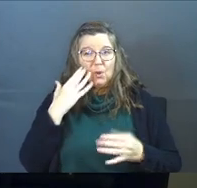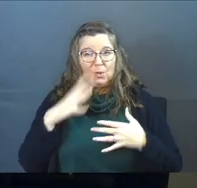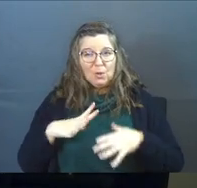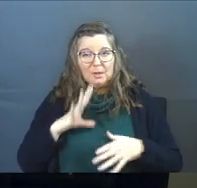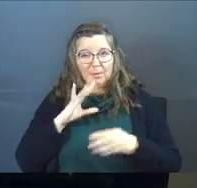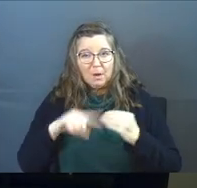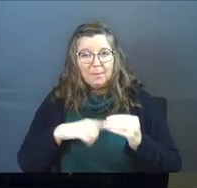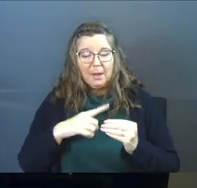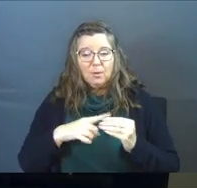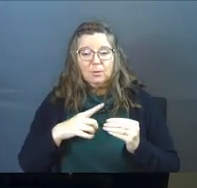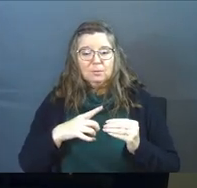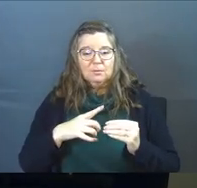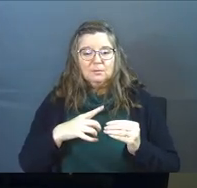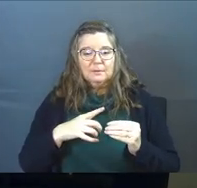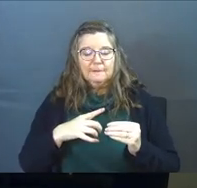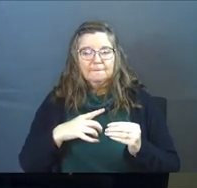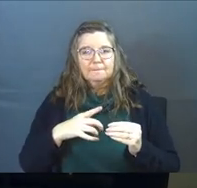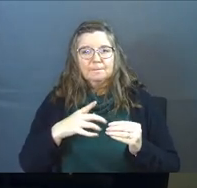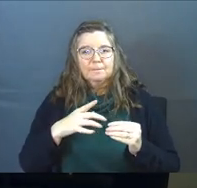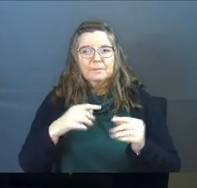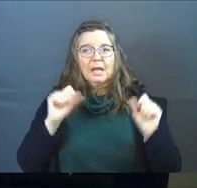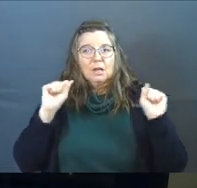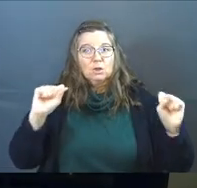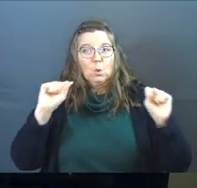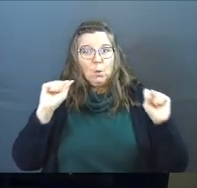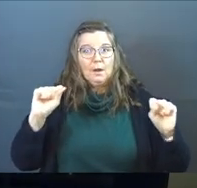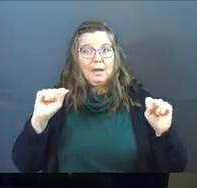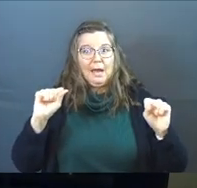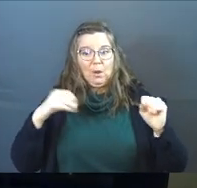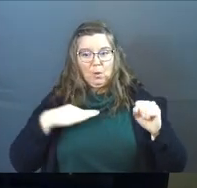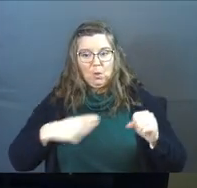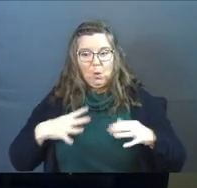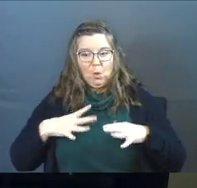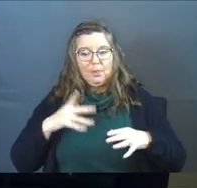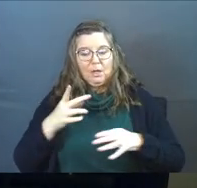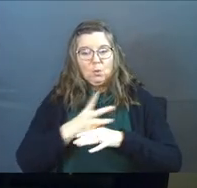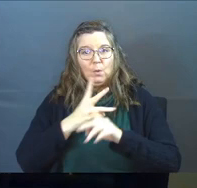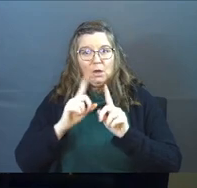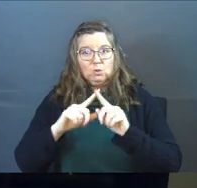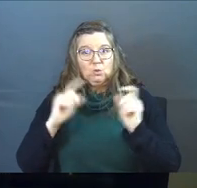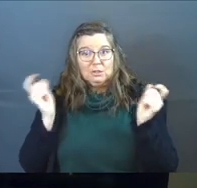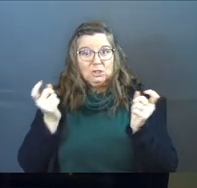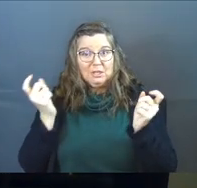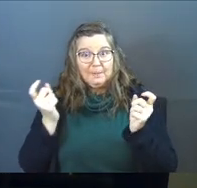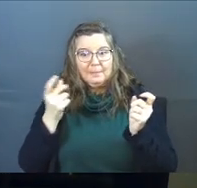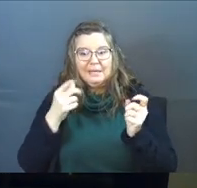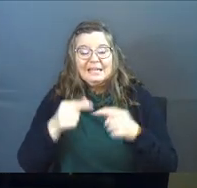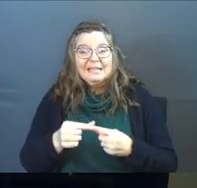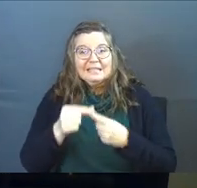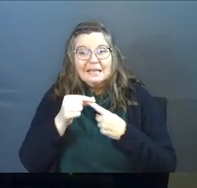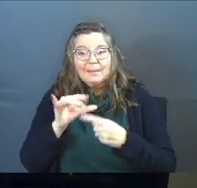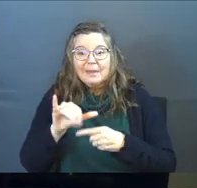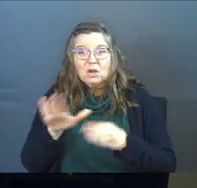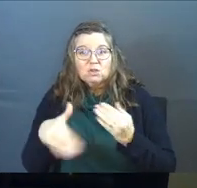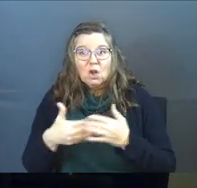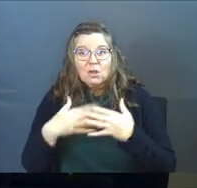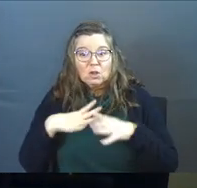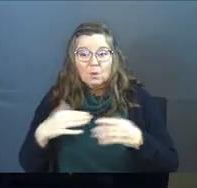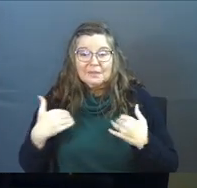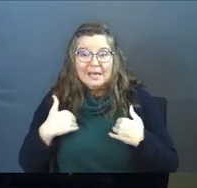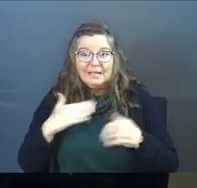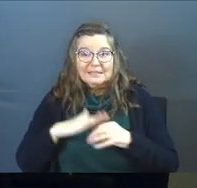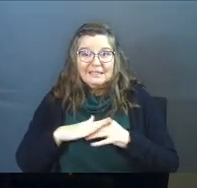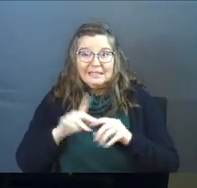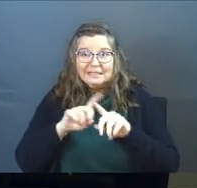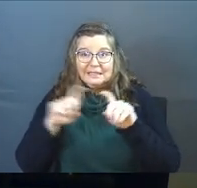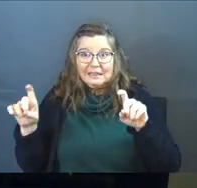know the clothes that I'm talking about? It's the workout outfit that you wear to the gym. Except that's all the clothes he's